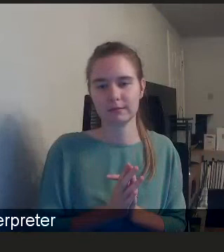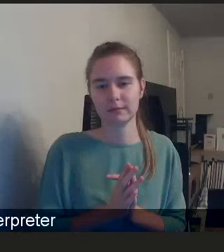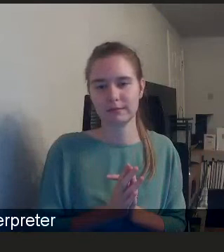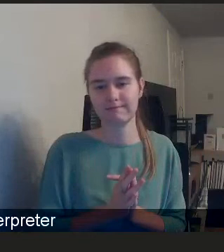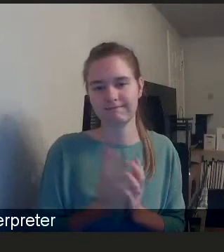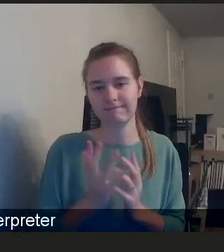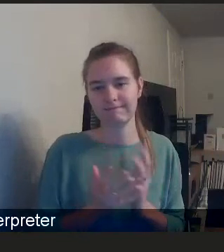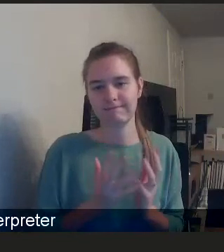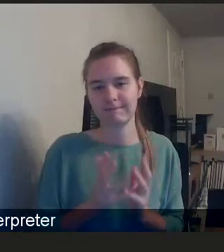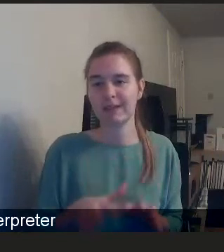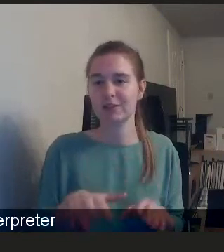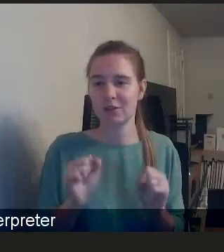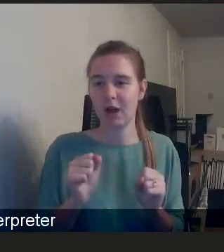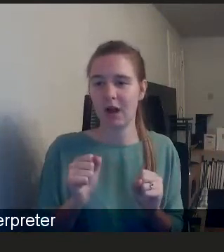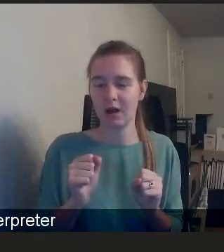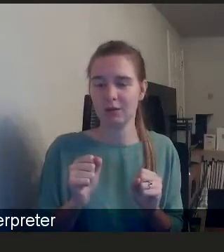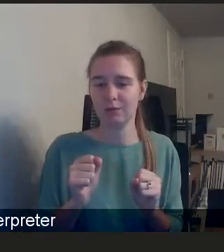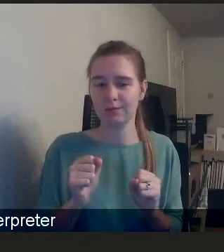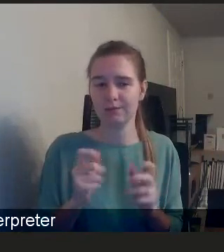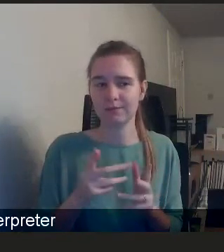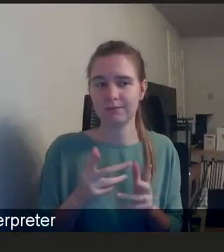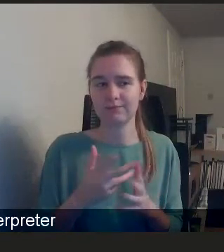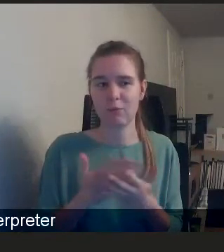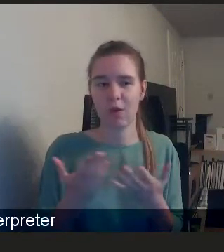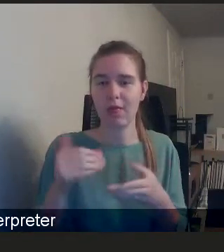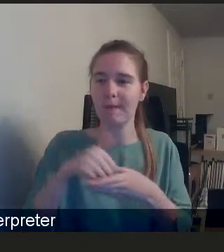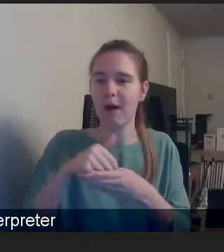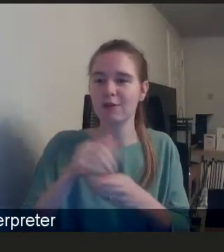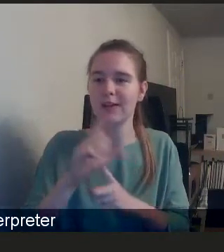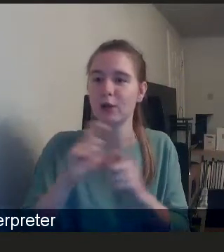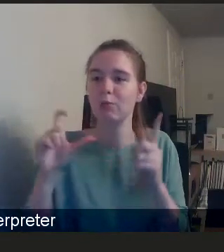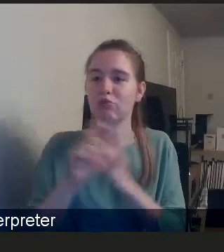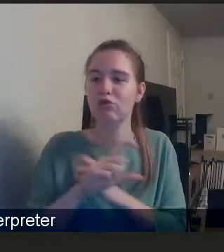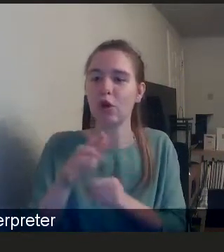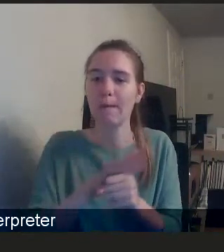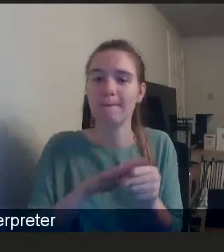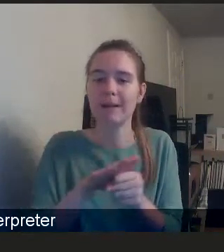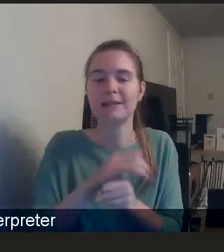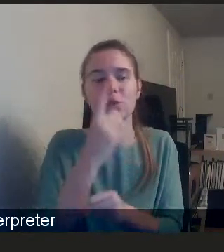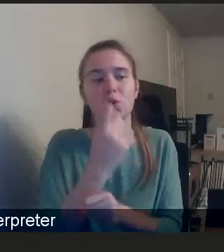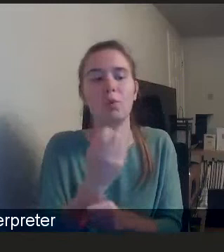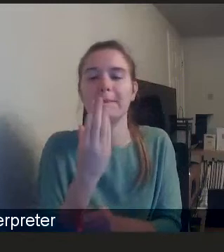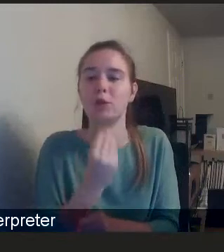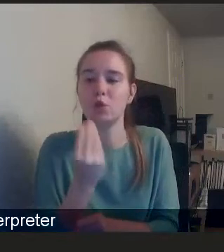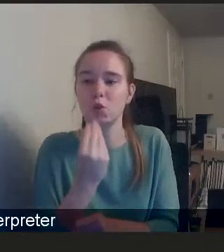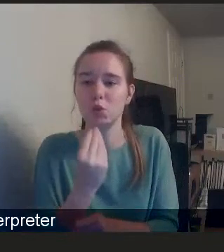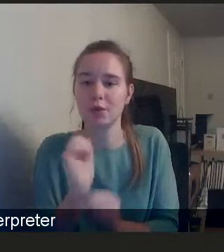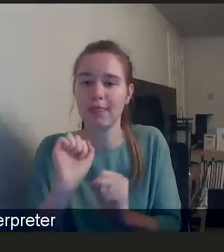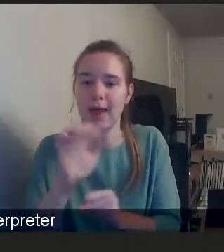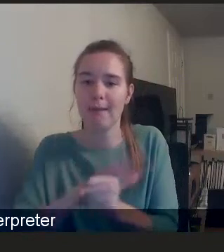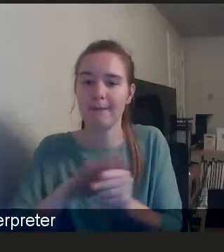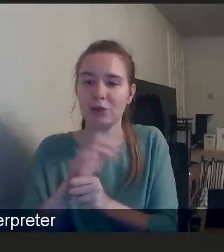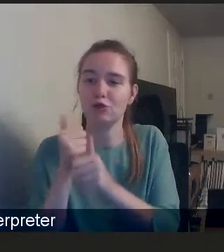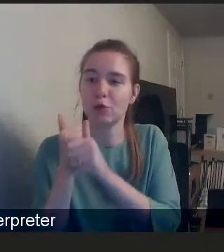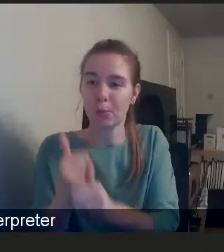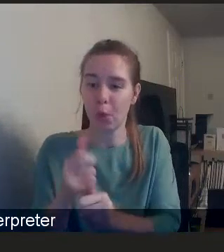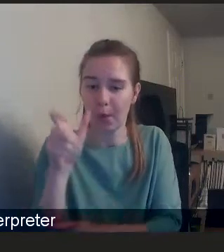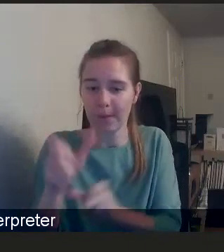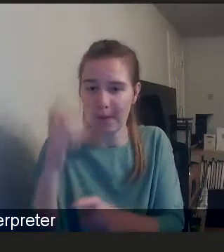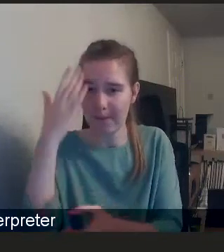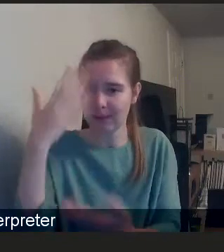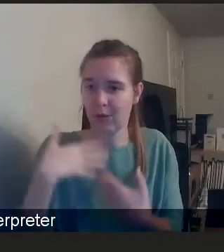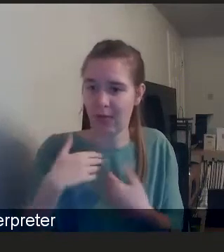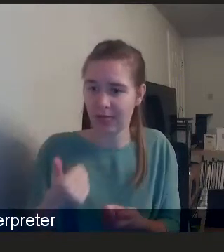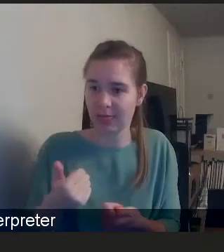what are the assets in any community or place that can be used in that place to support people's mental health? And